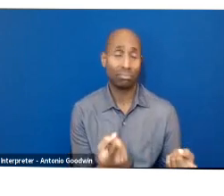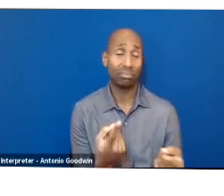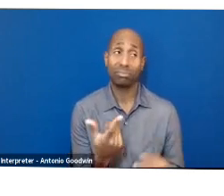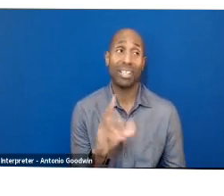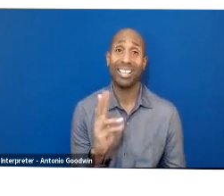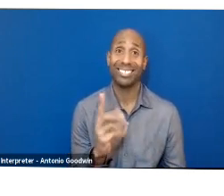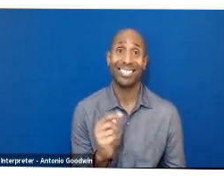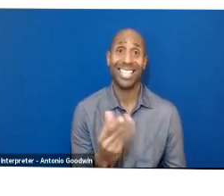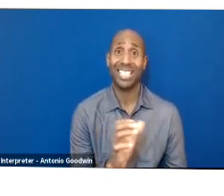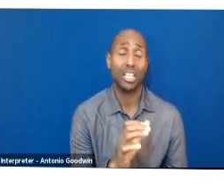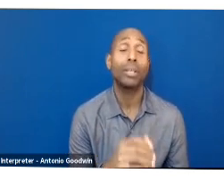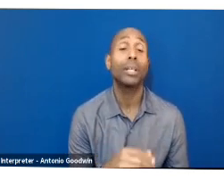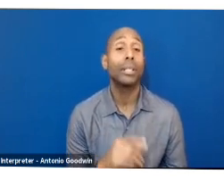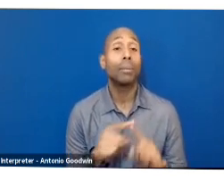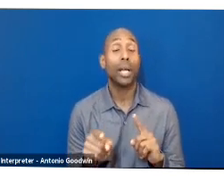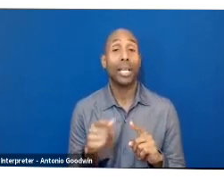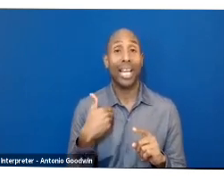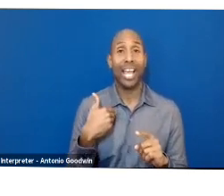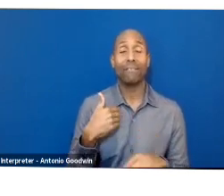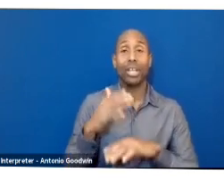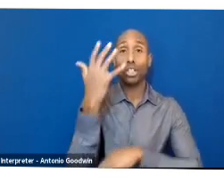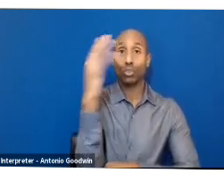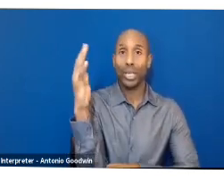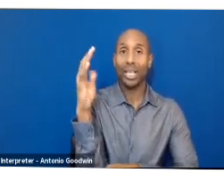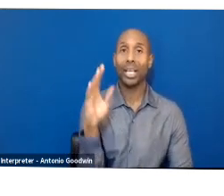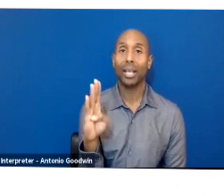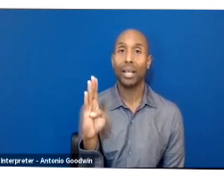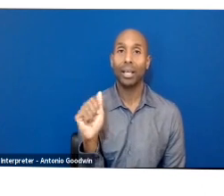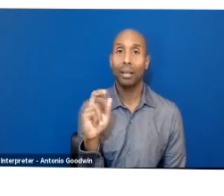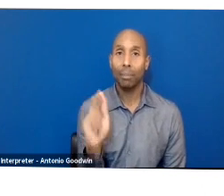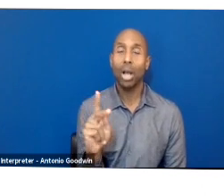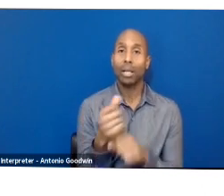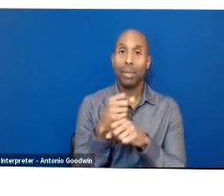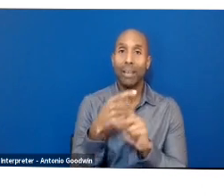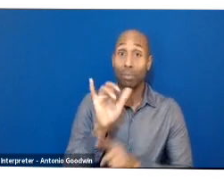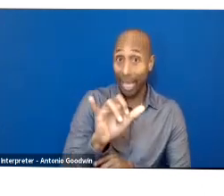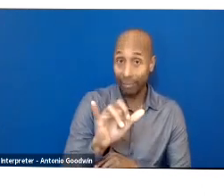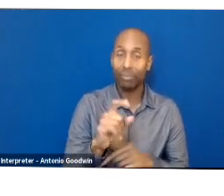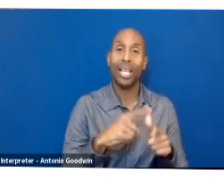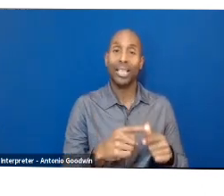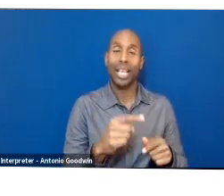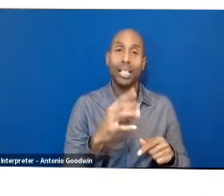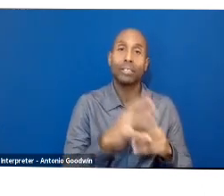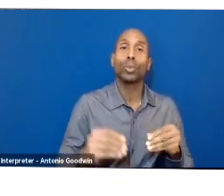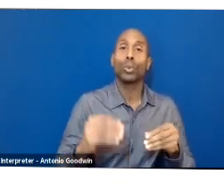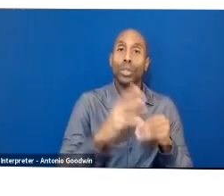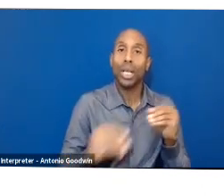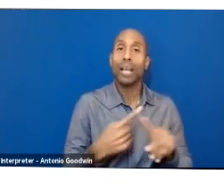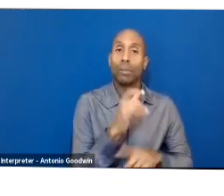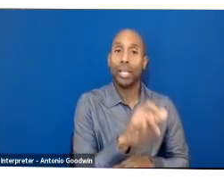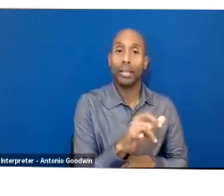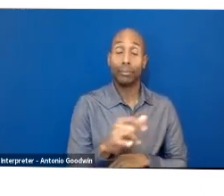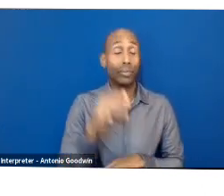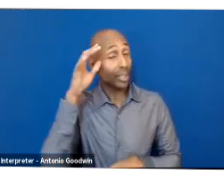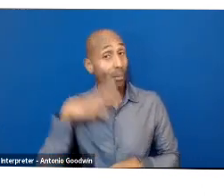using tools that were created from tree bark, from the woods of trees. And then the men would come in and weave these strips of cotton